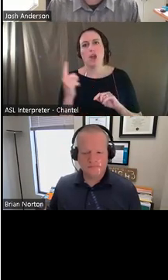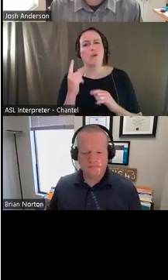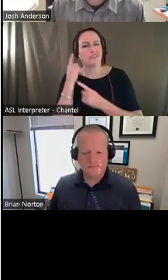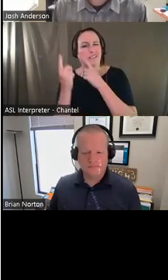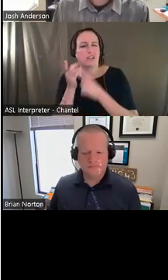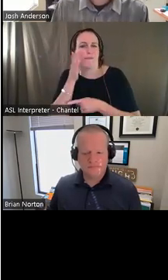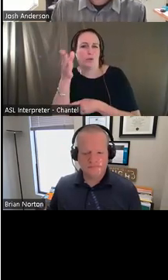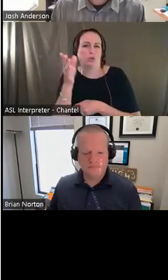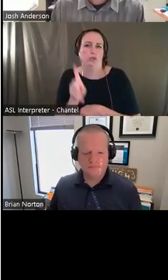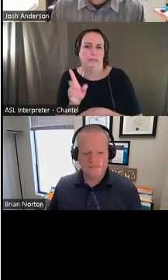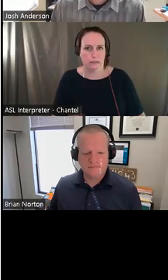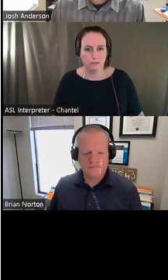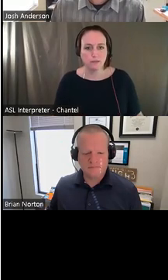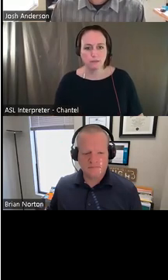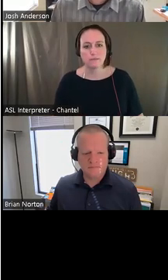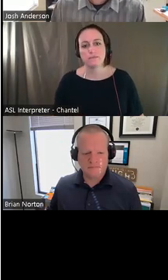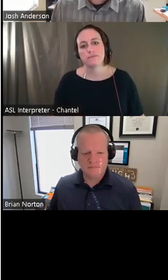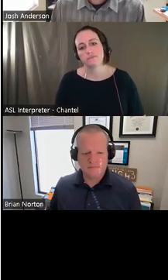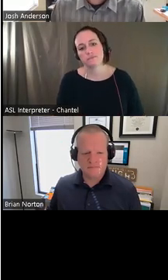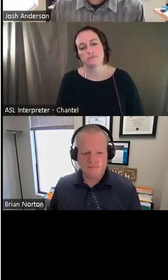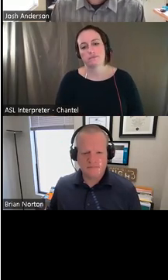needs as much as possible at the same time.